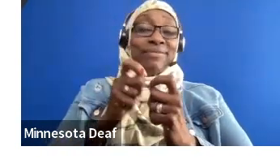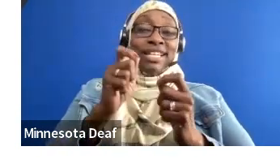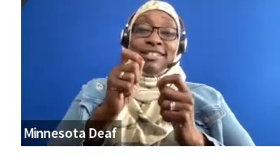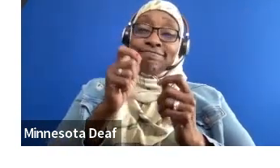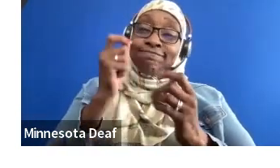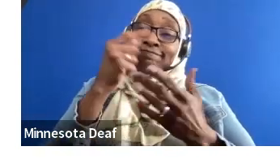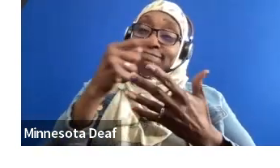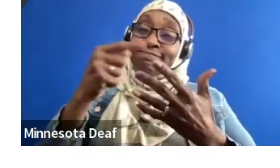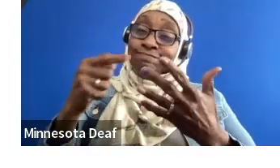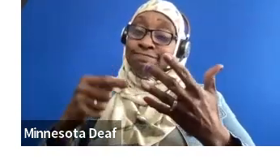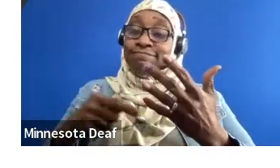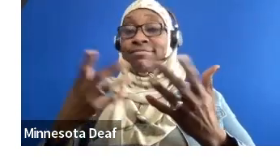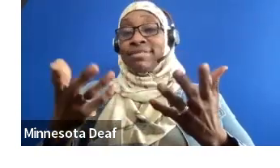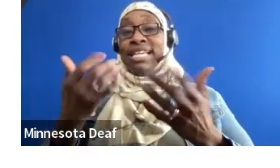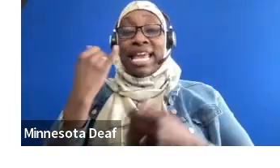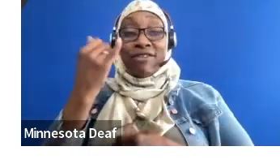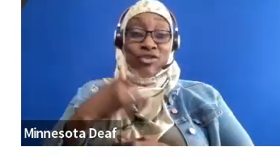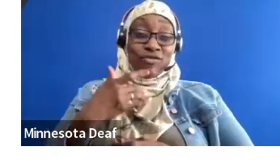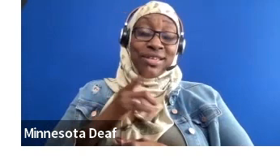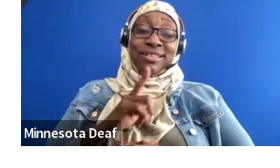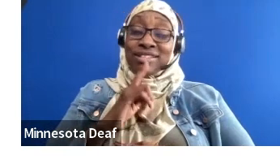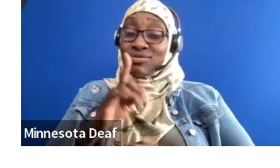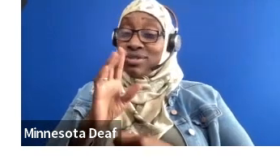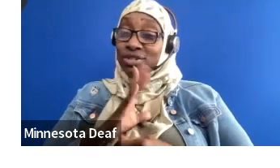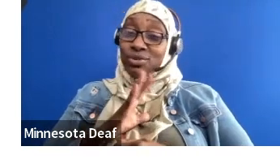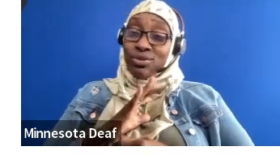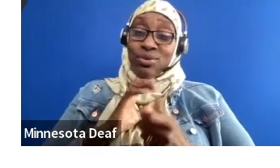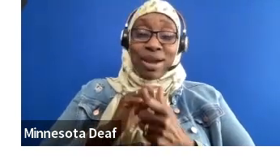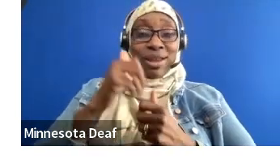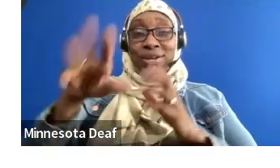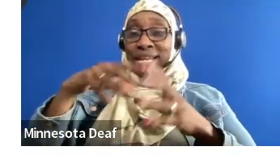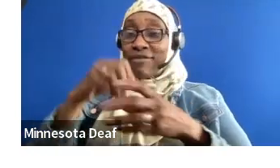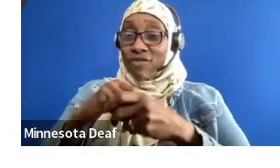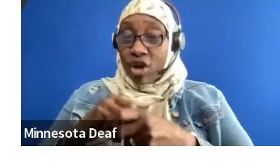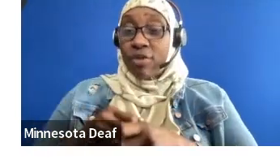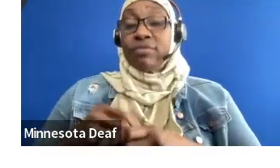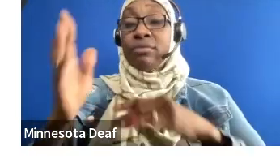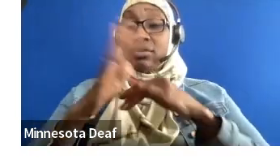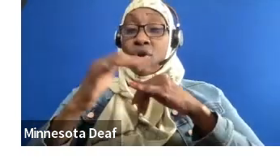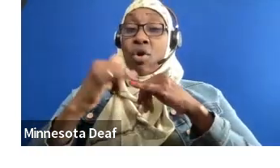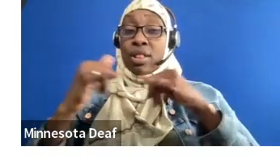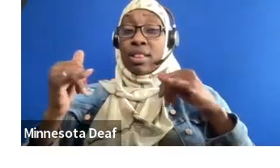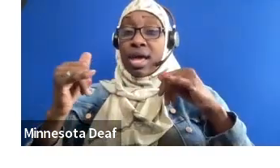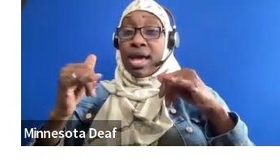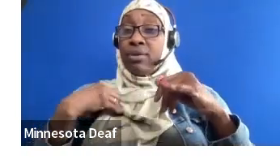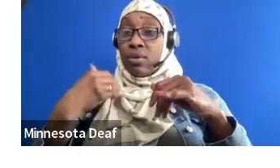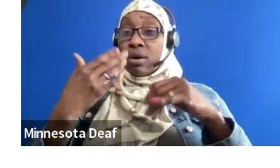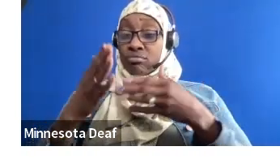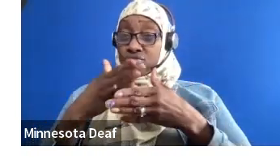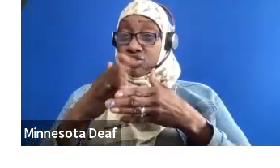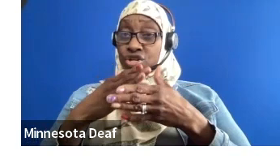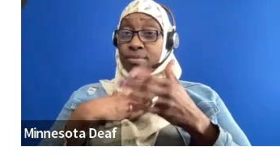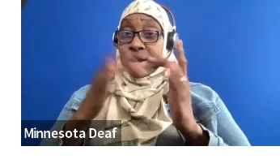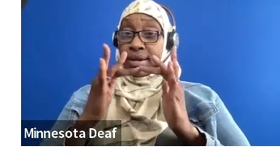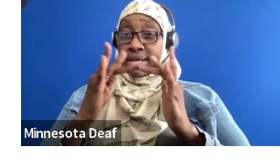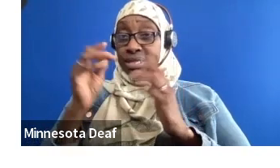cool, how do I get involved? Online, Sparking will share my contact information in person. I have some flyers. I have some